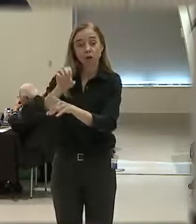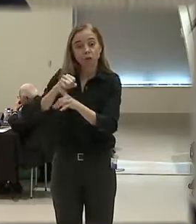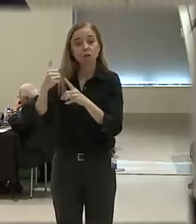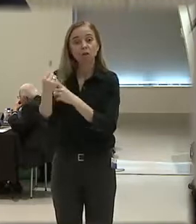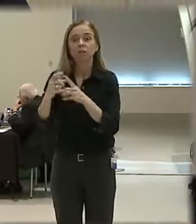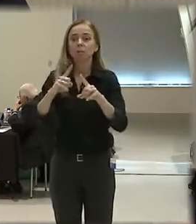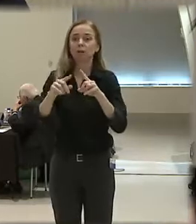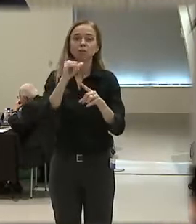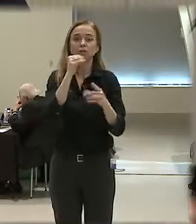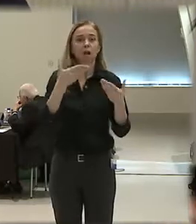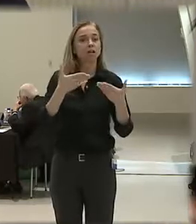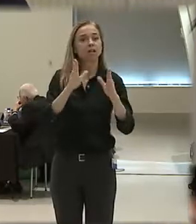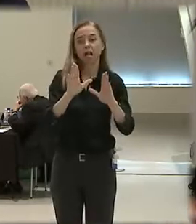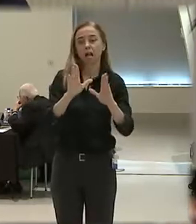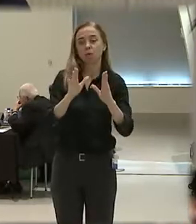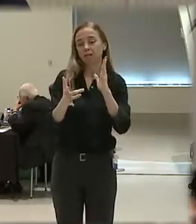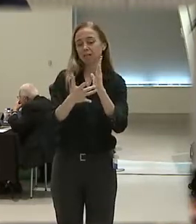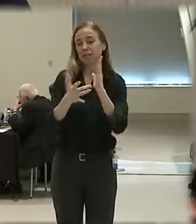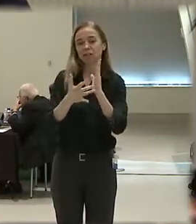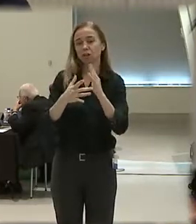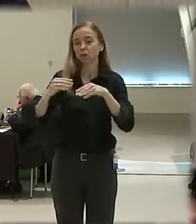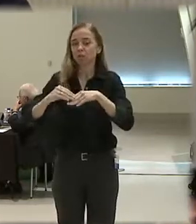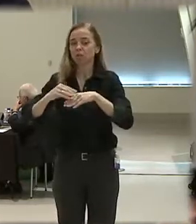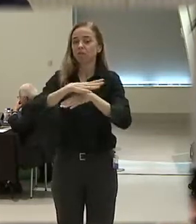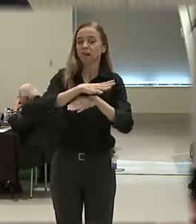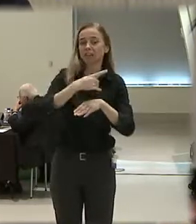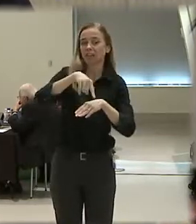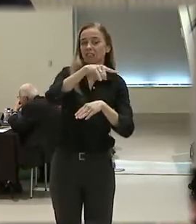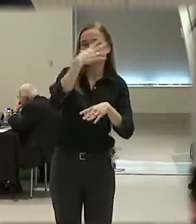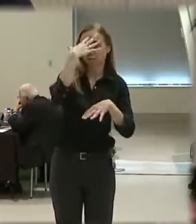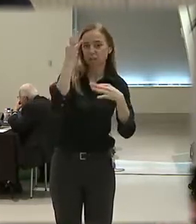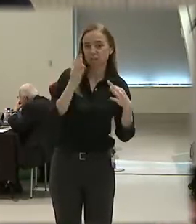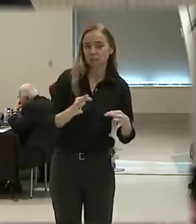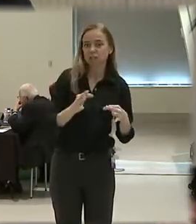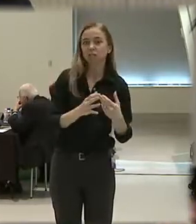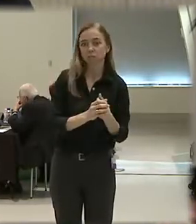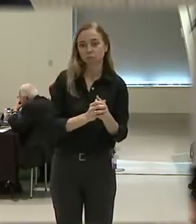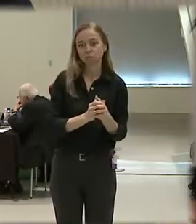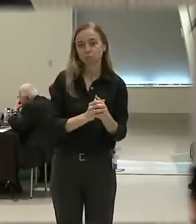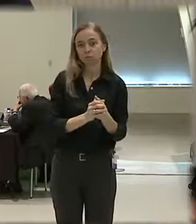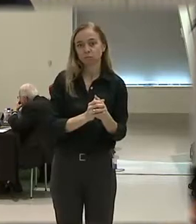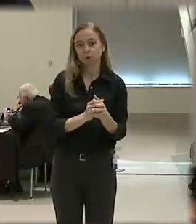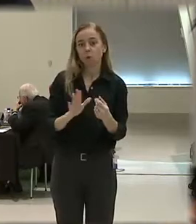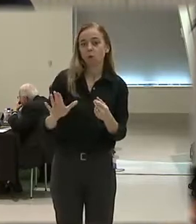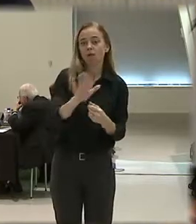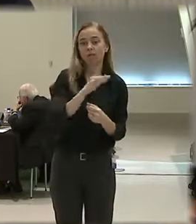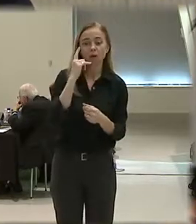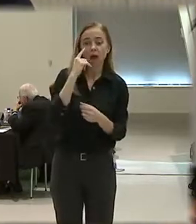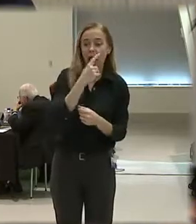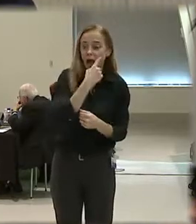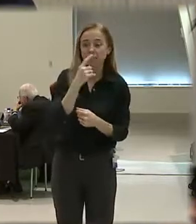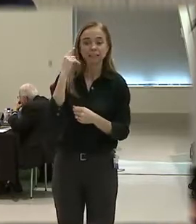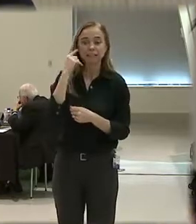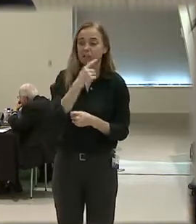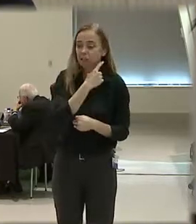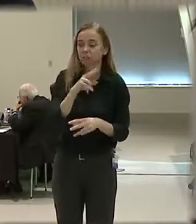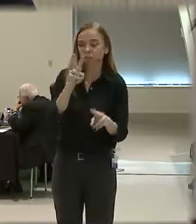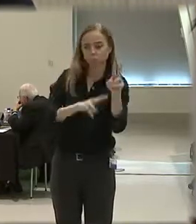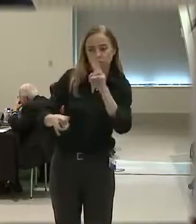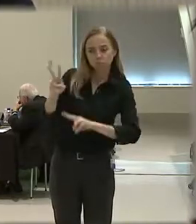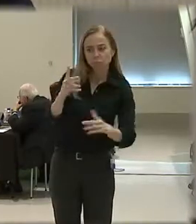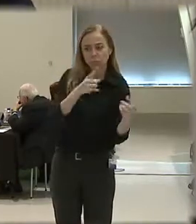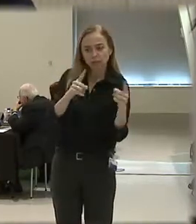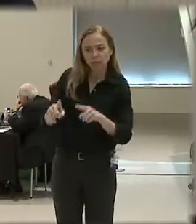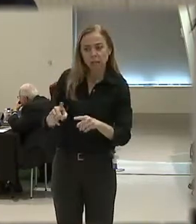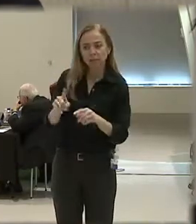But we should not allow this type of technology to affect the judgment of the officers with his or her own two eyes and ears in the exact moment facing that